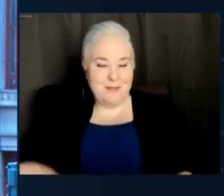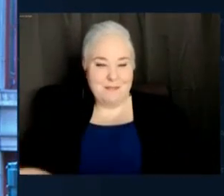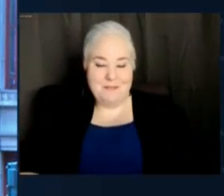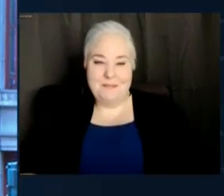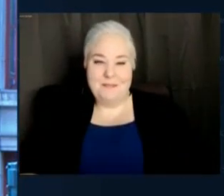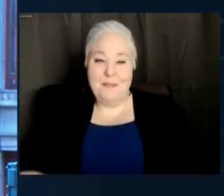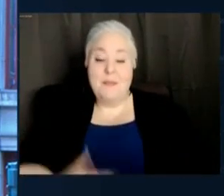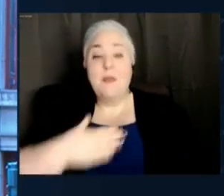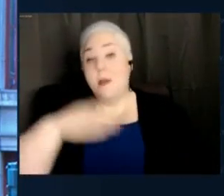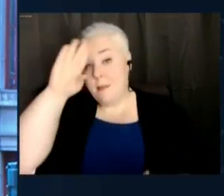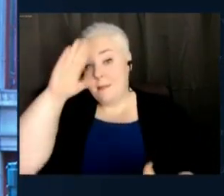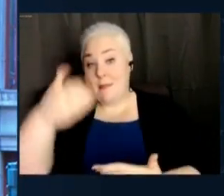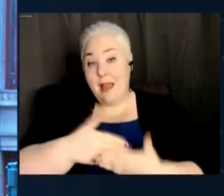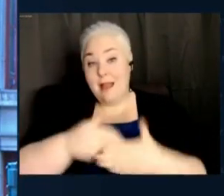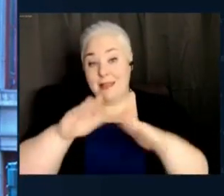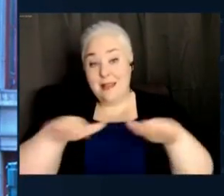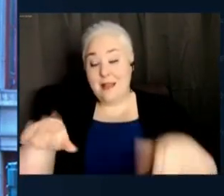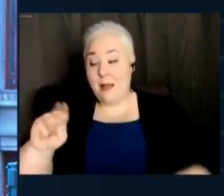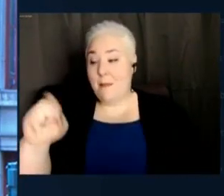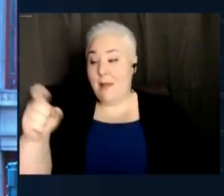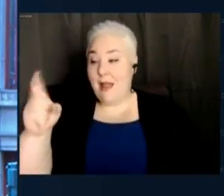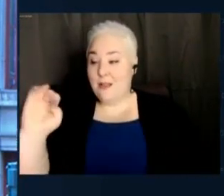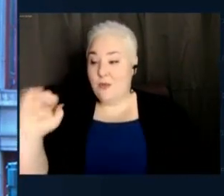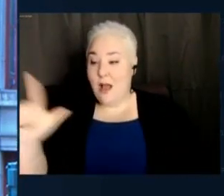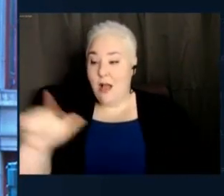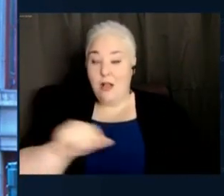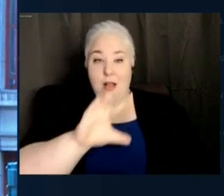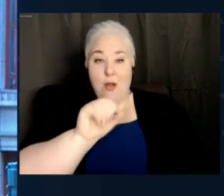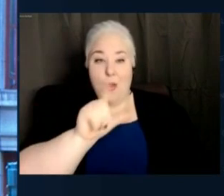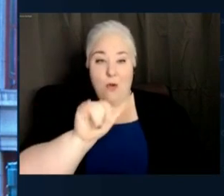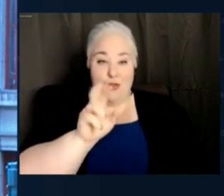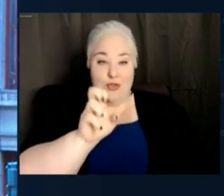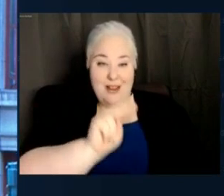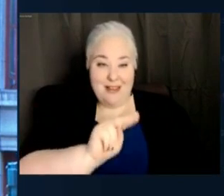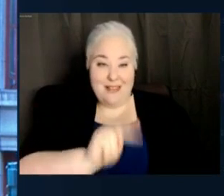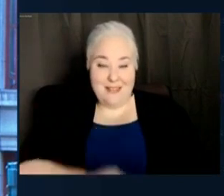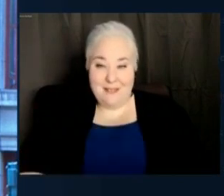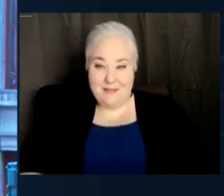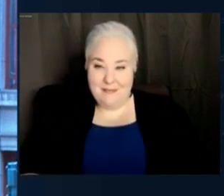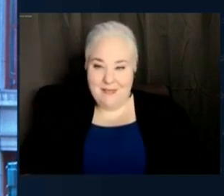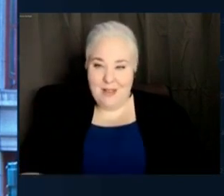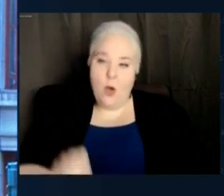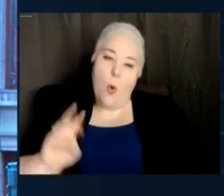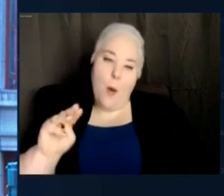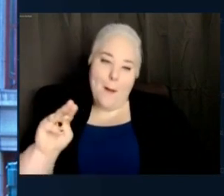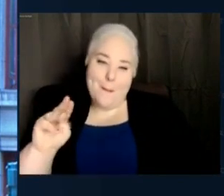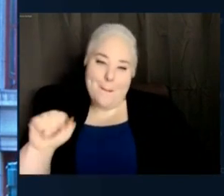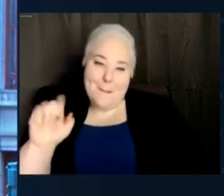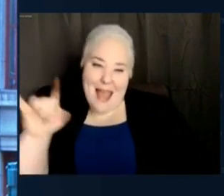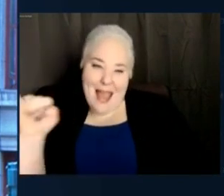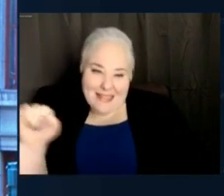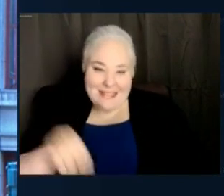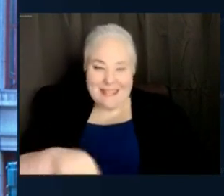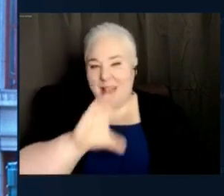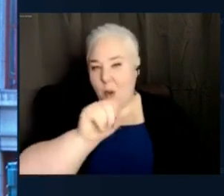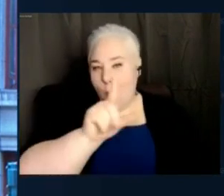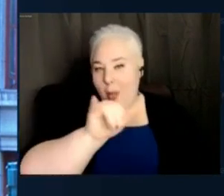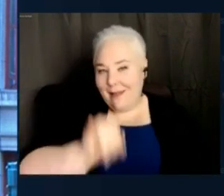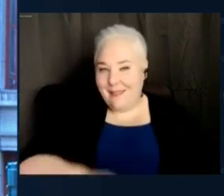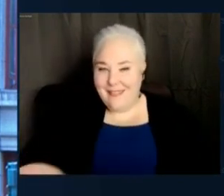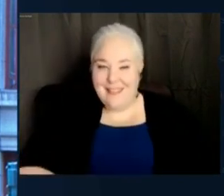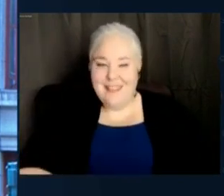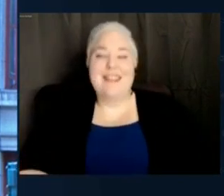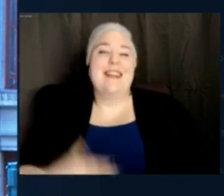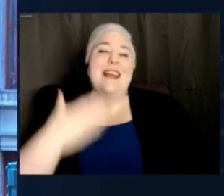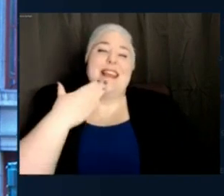Maxwell and Coltrane, or Maxie and Coley, thank you for